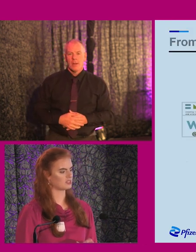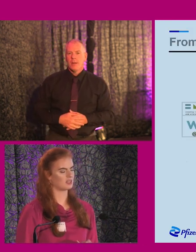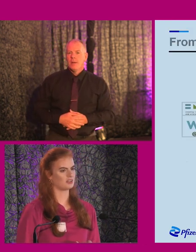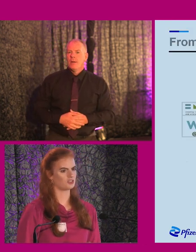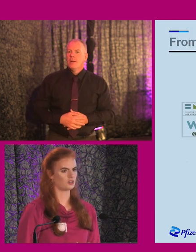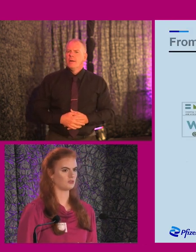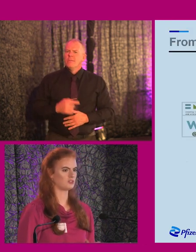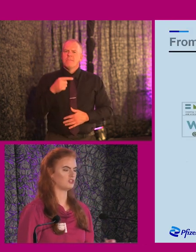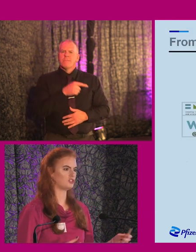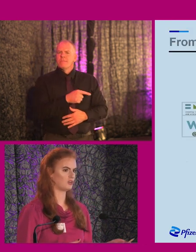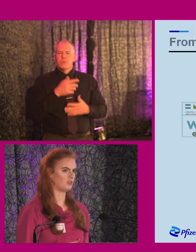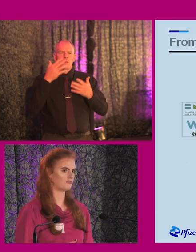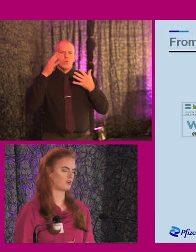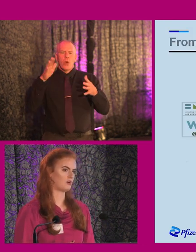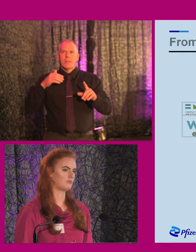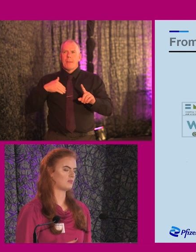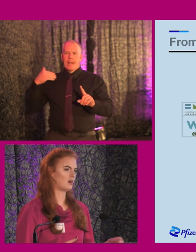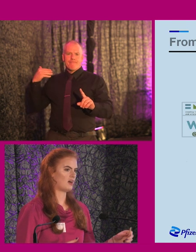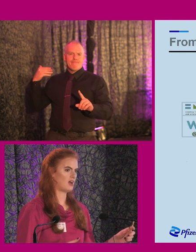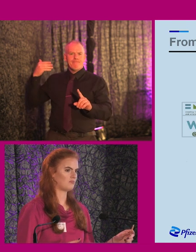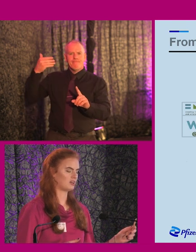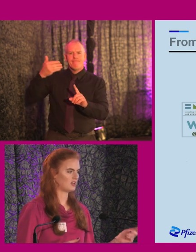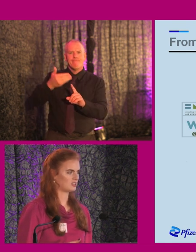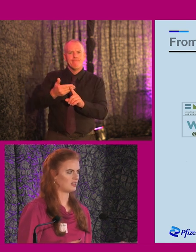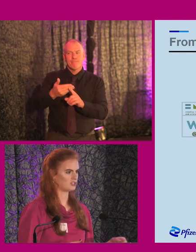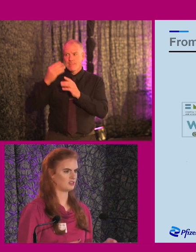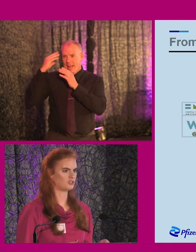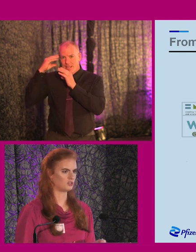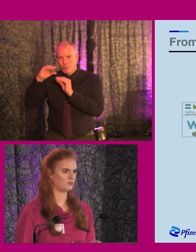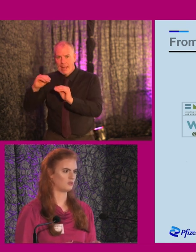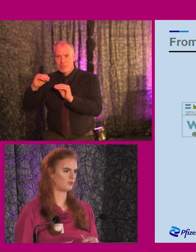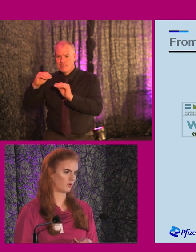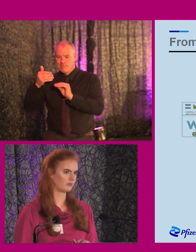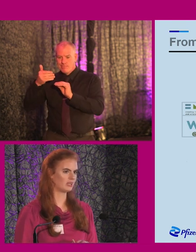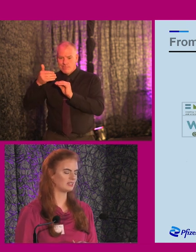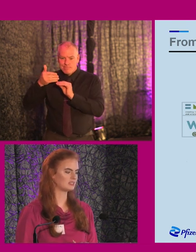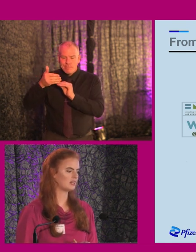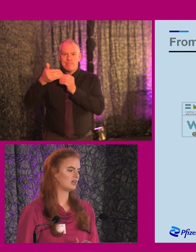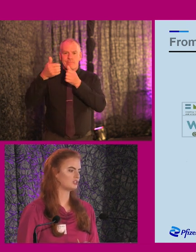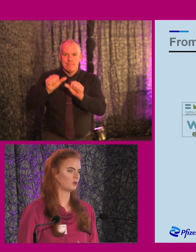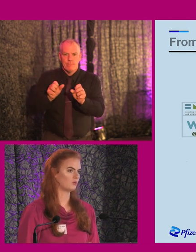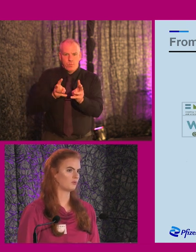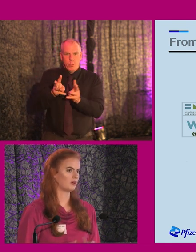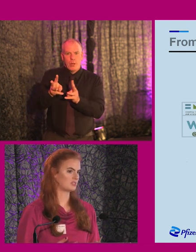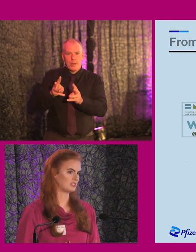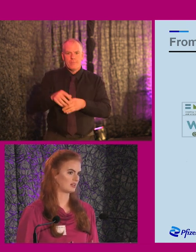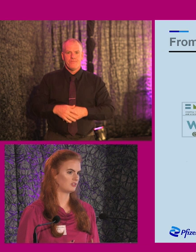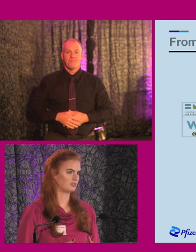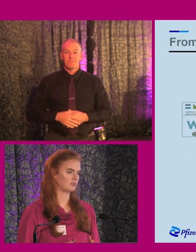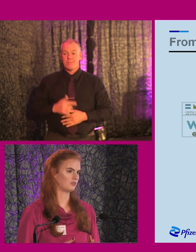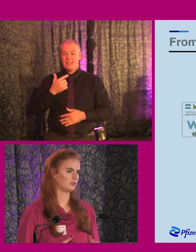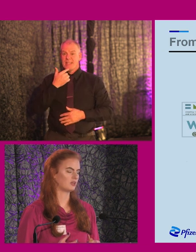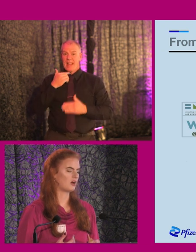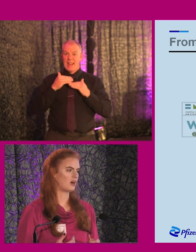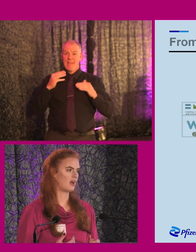this slide just shows the journey from my education to the workplace. So when I was in secondary